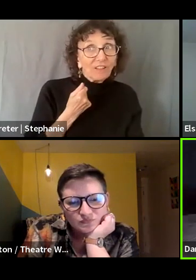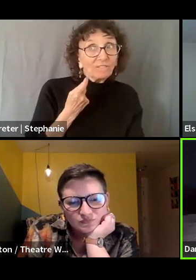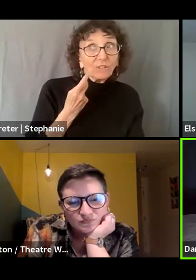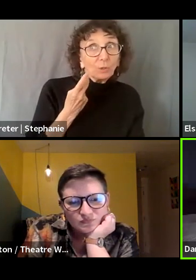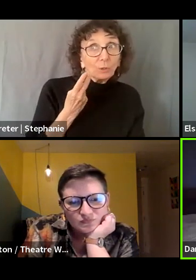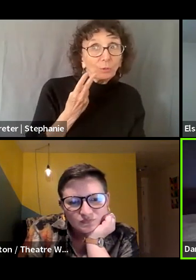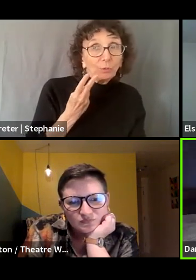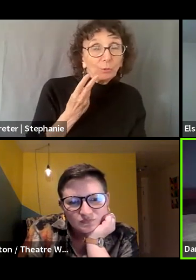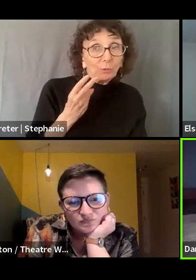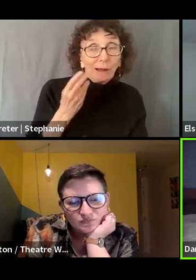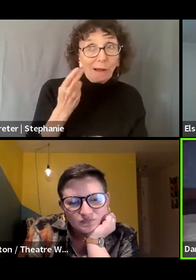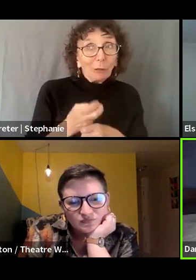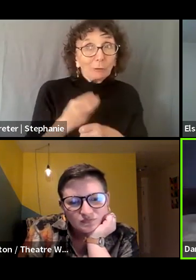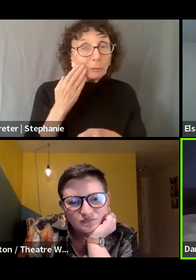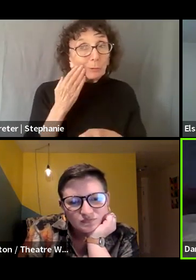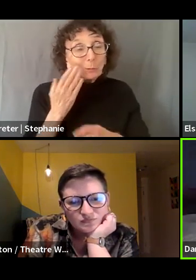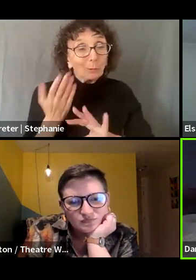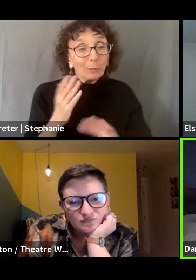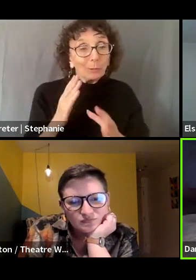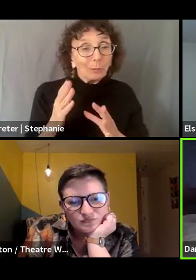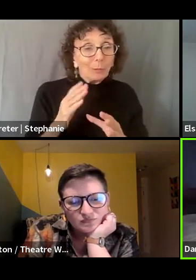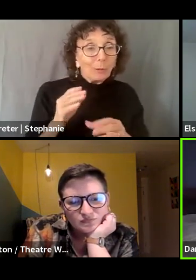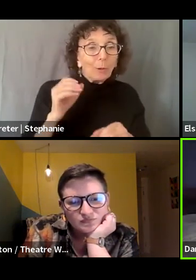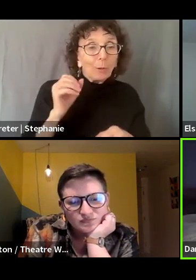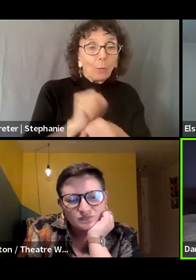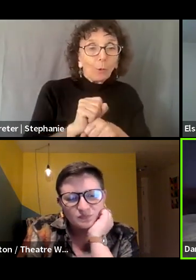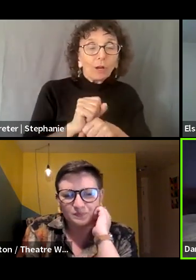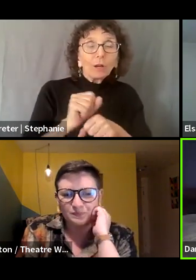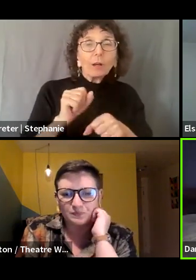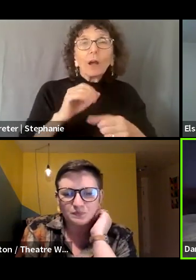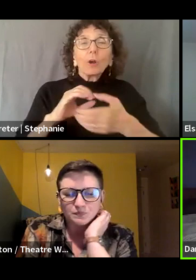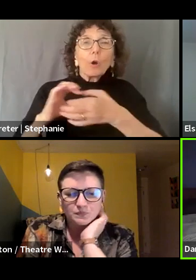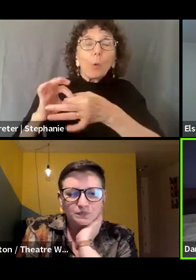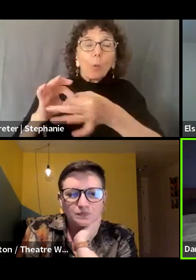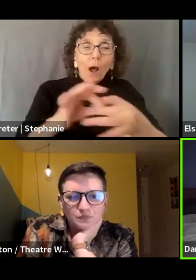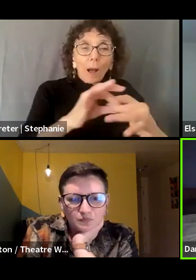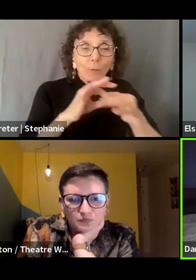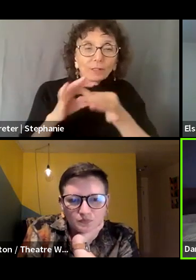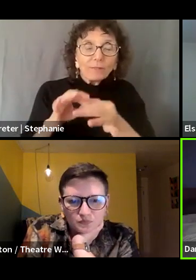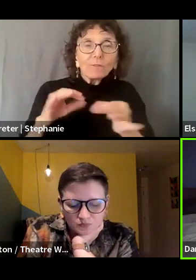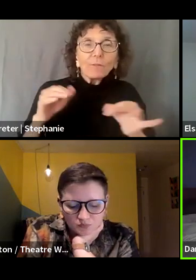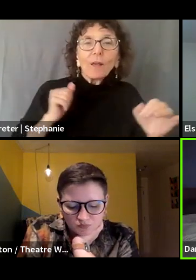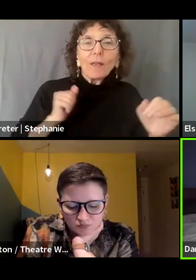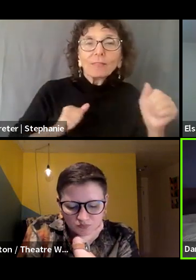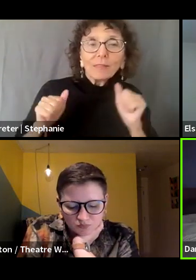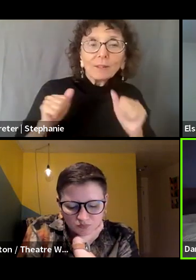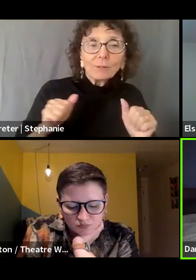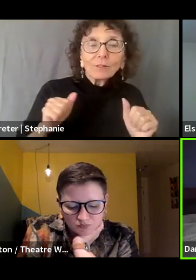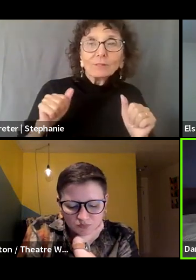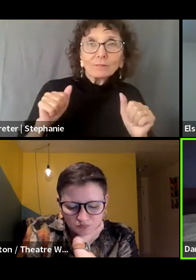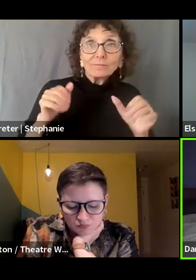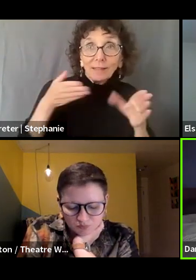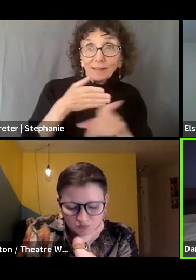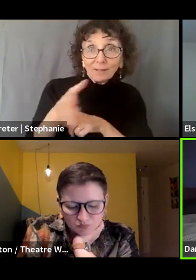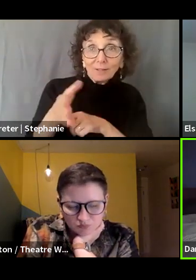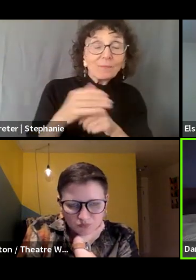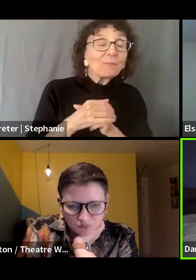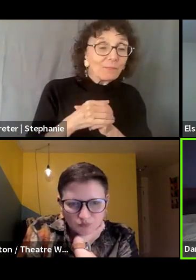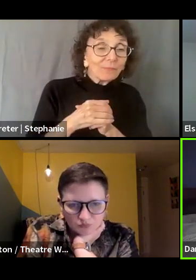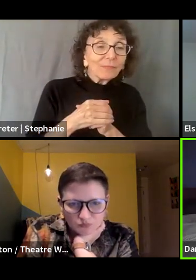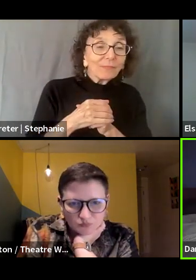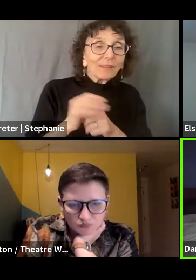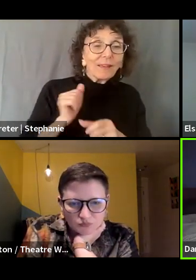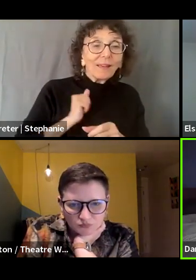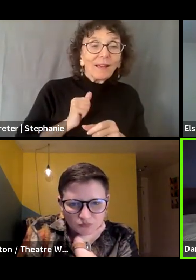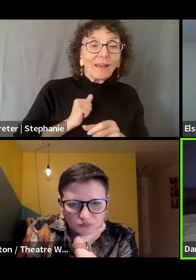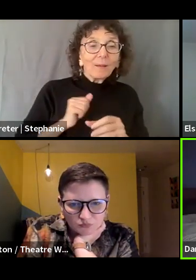uh, it's sort of hard to say, um, worker-owned cooperatives, uh, in the theatrical and performance sector. Uh, and there I am